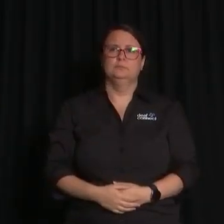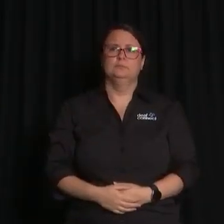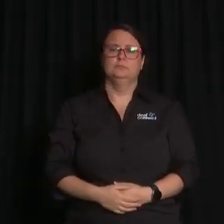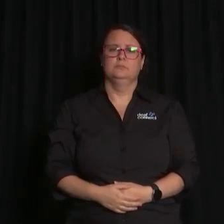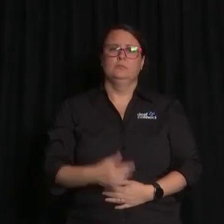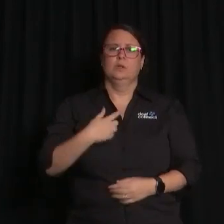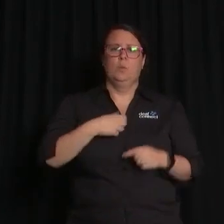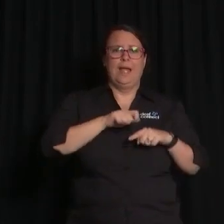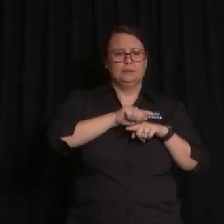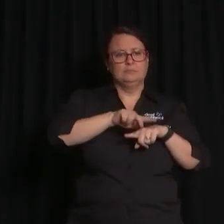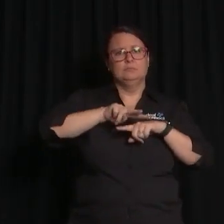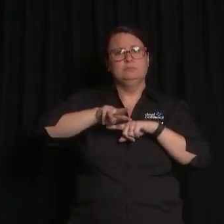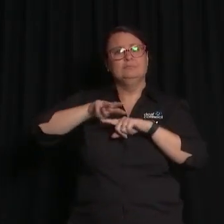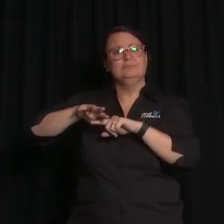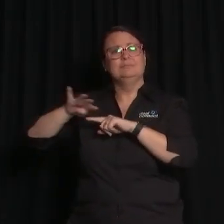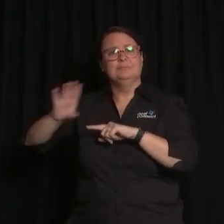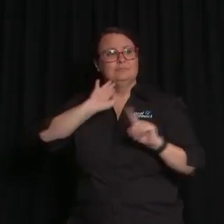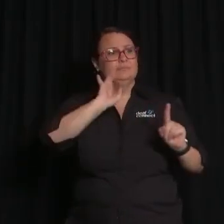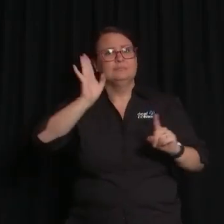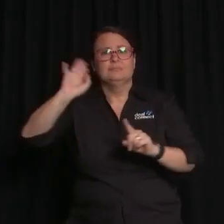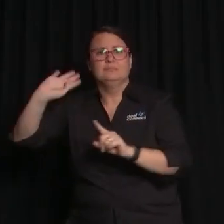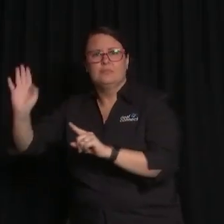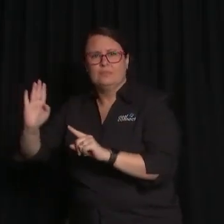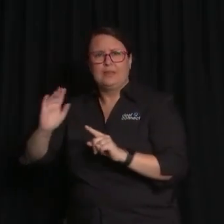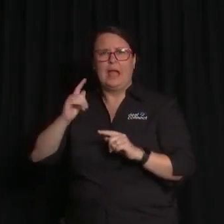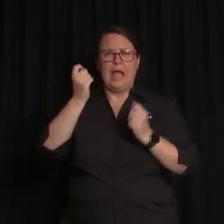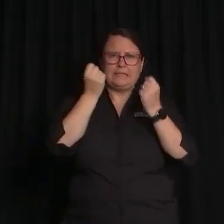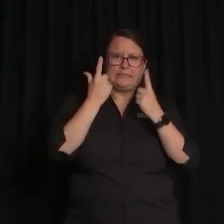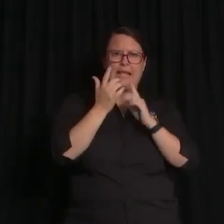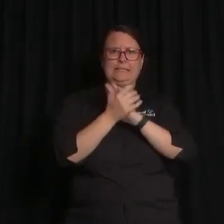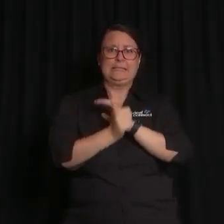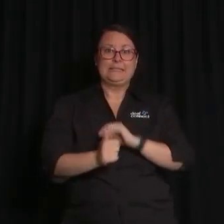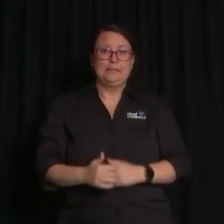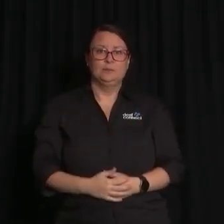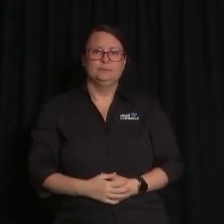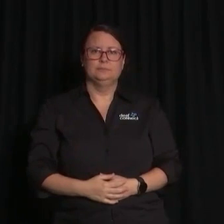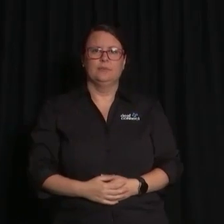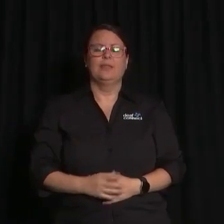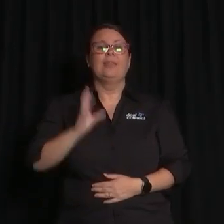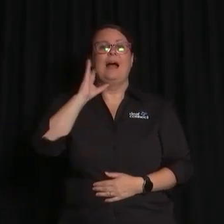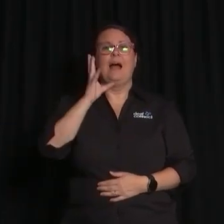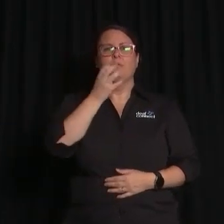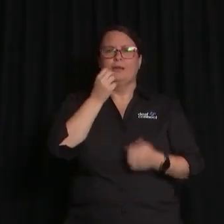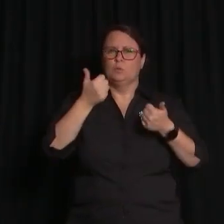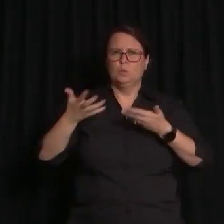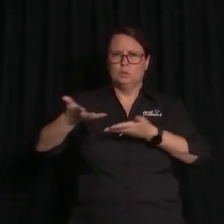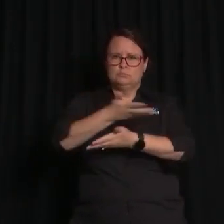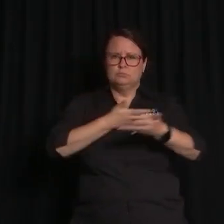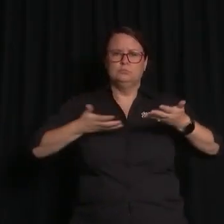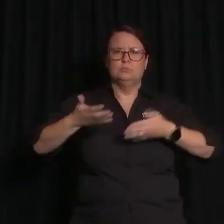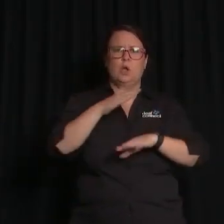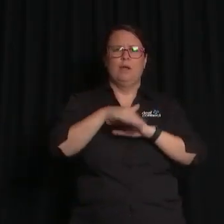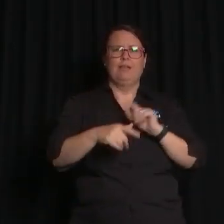sessions provided opportunities to build understanding and skills and our afternoon sessions prompted great discussions on issues like